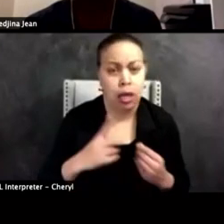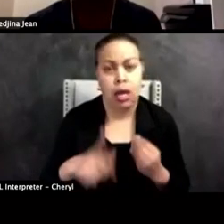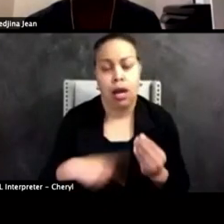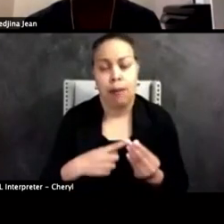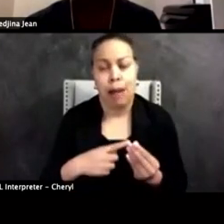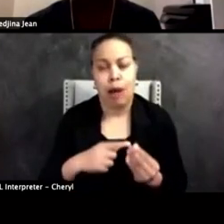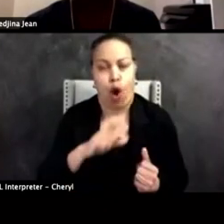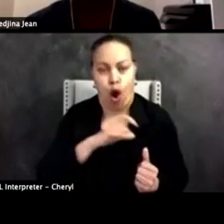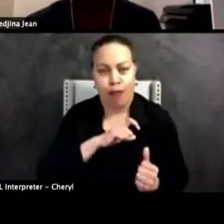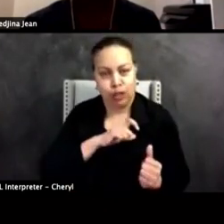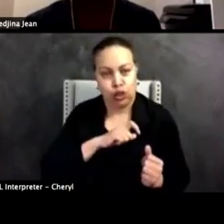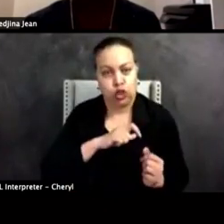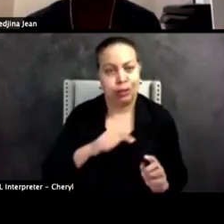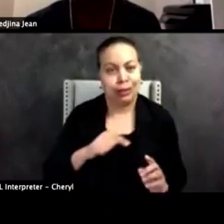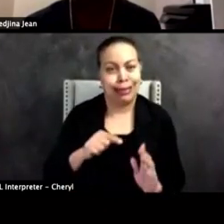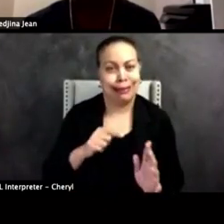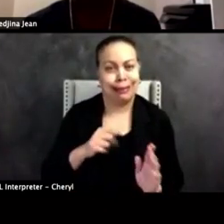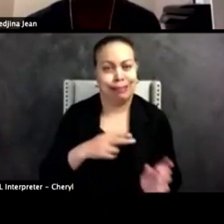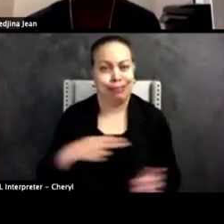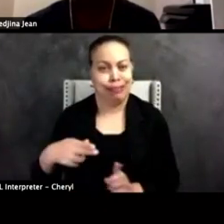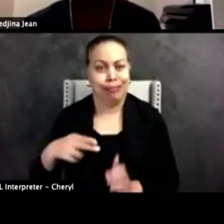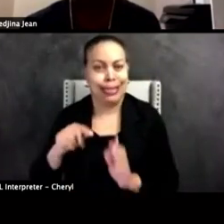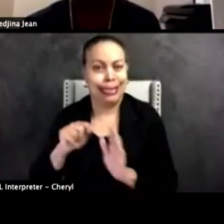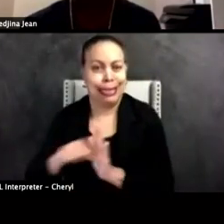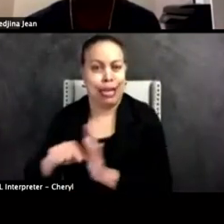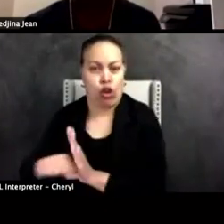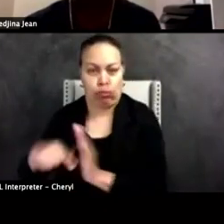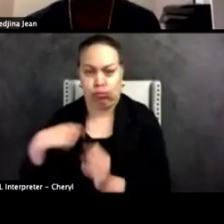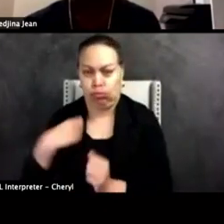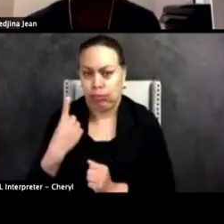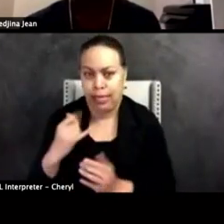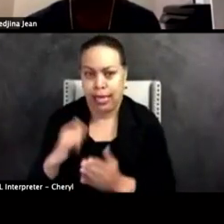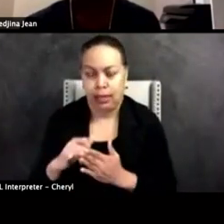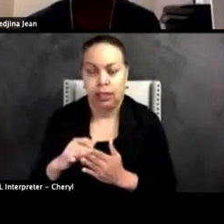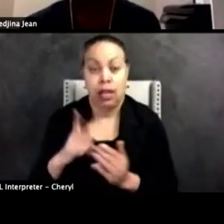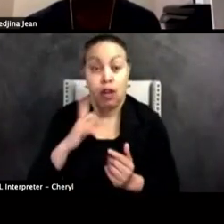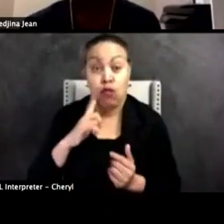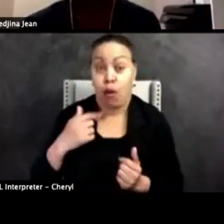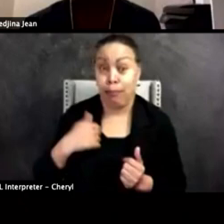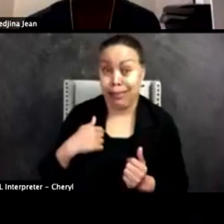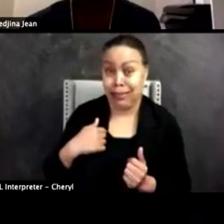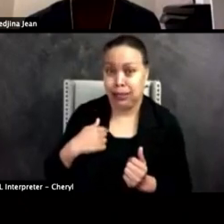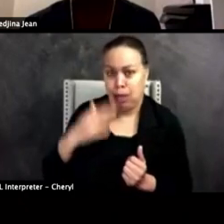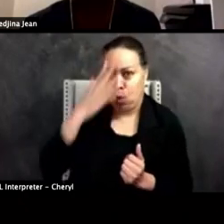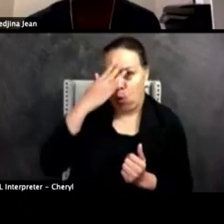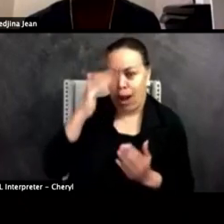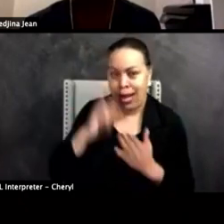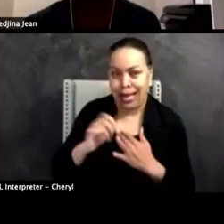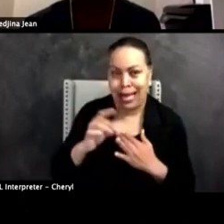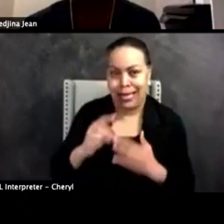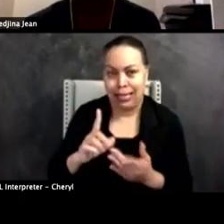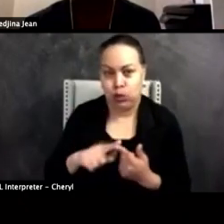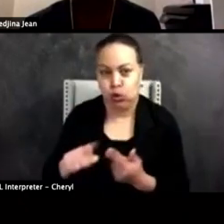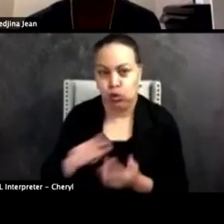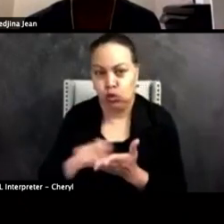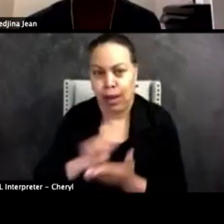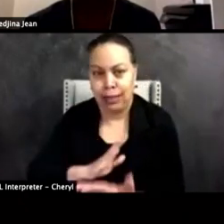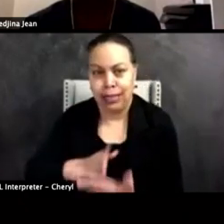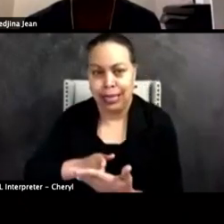officers being killed and ambushed. And the disconnect for me is why that led to writing against